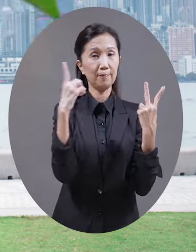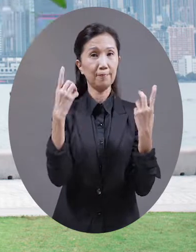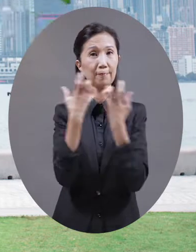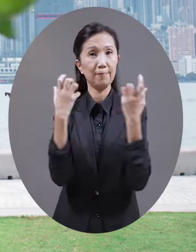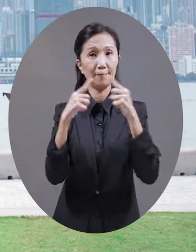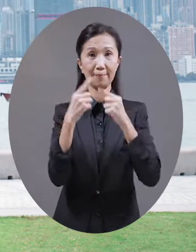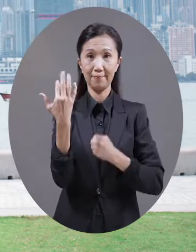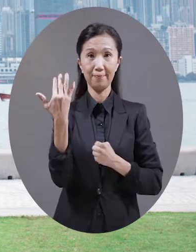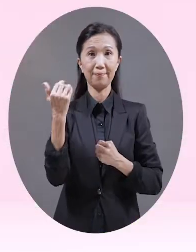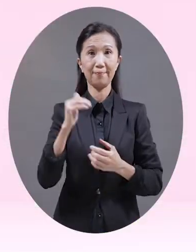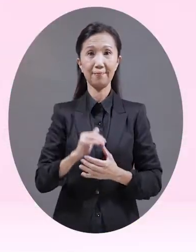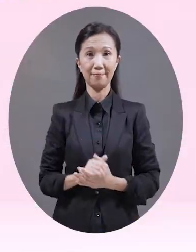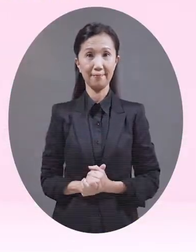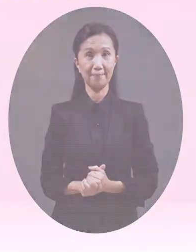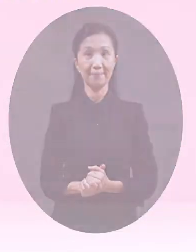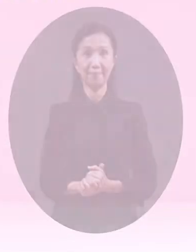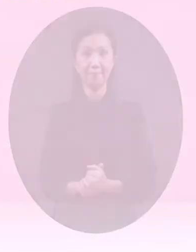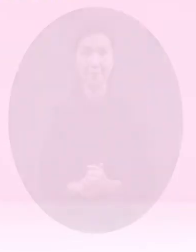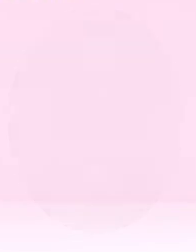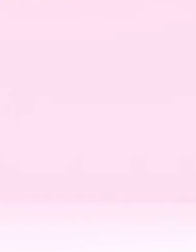support the 2021 Population Census.